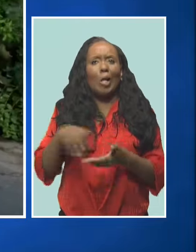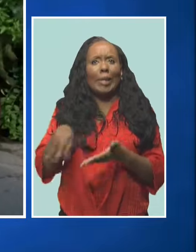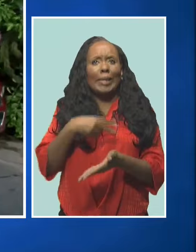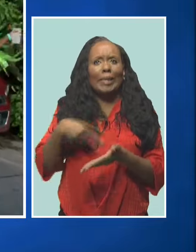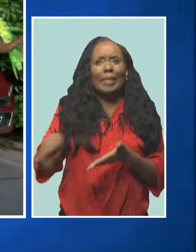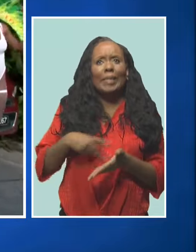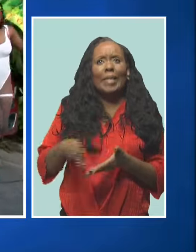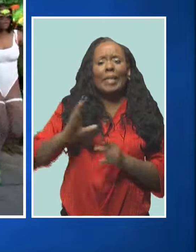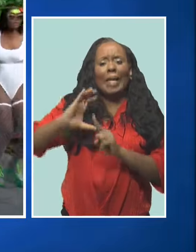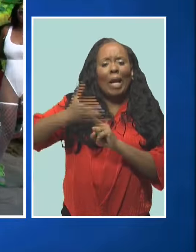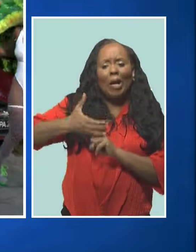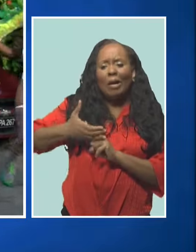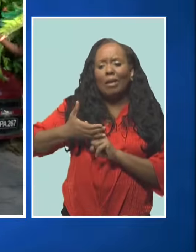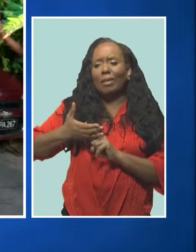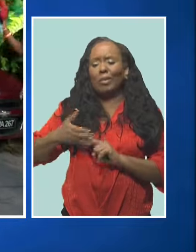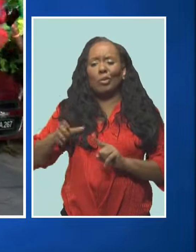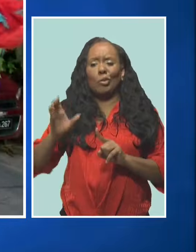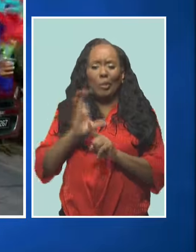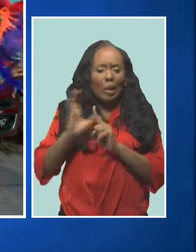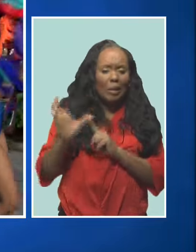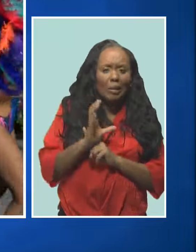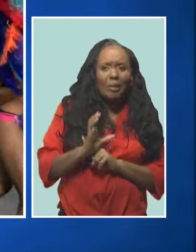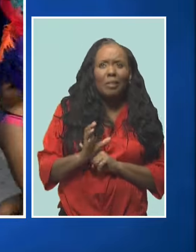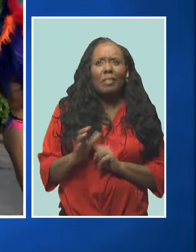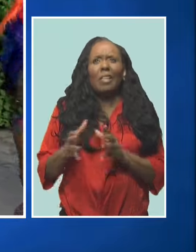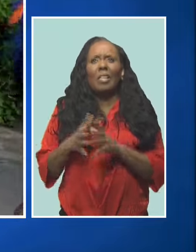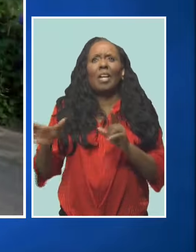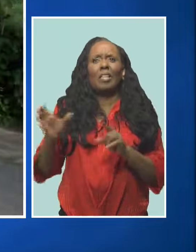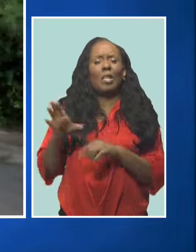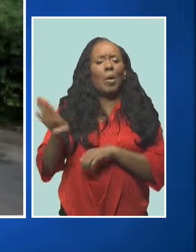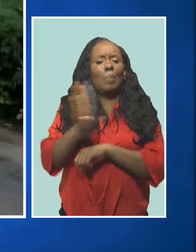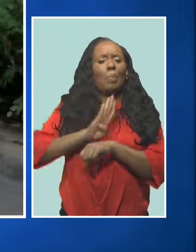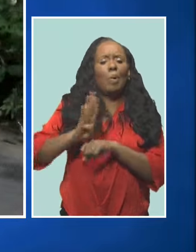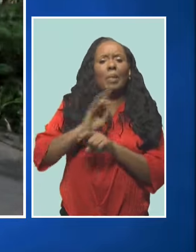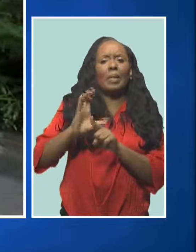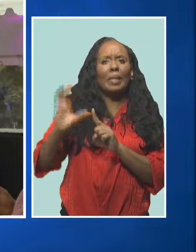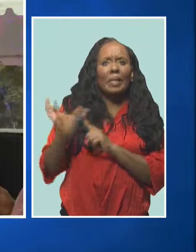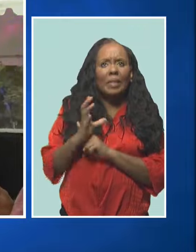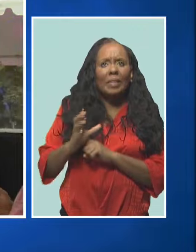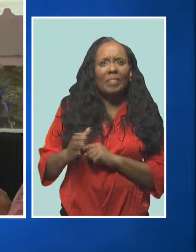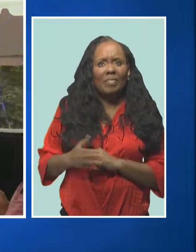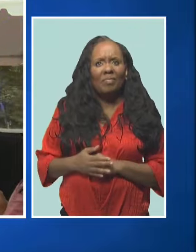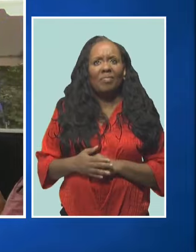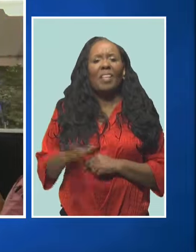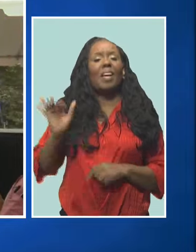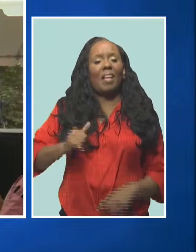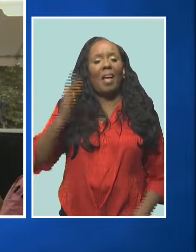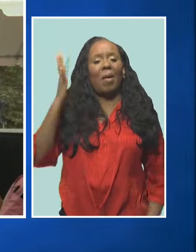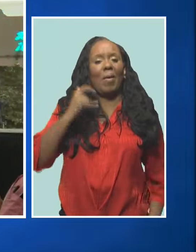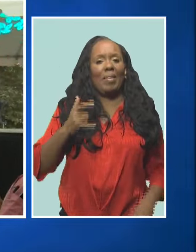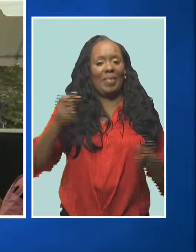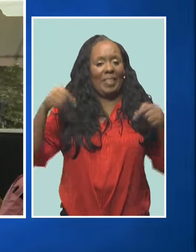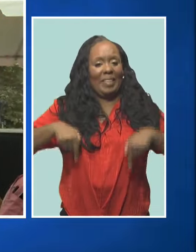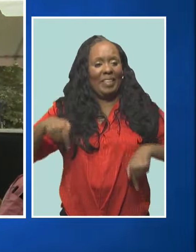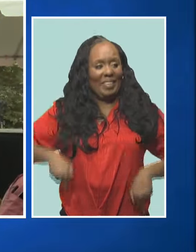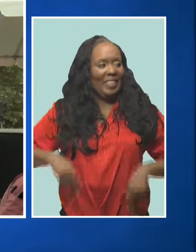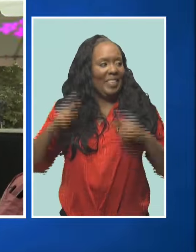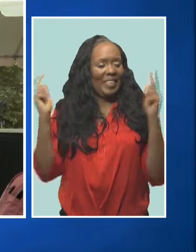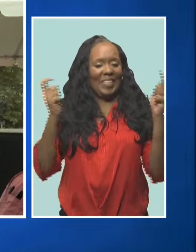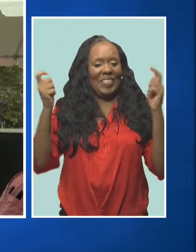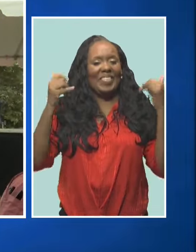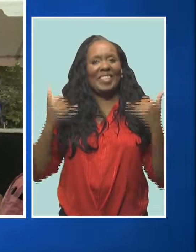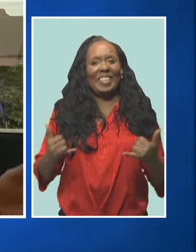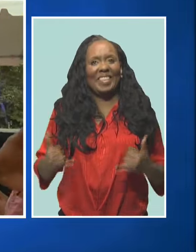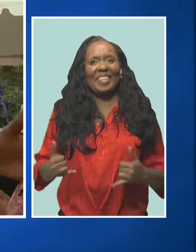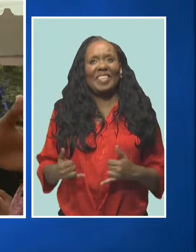show a little culture, not a lot of culture, Beijing culture. So that is why we are here, that's we are celebrating right